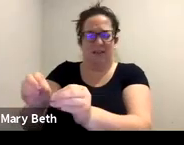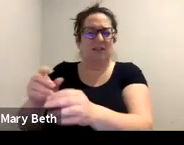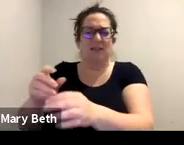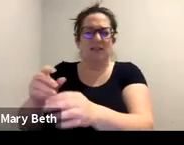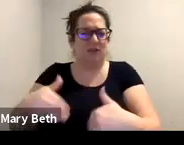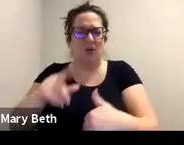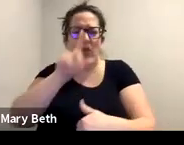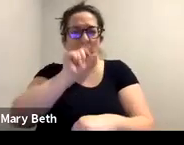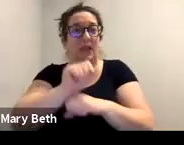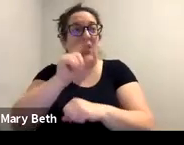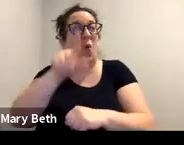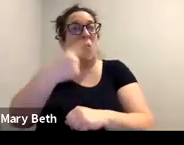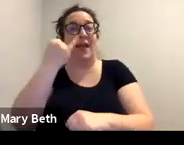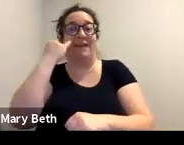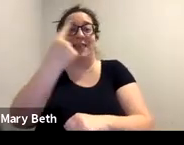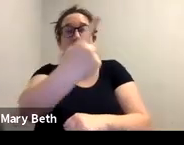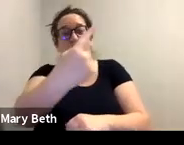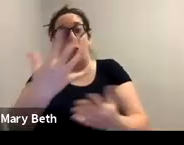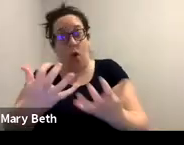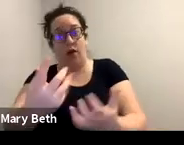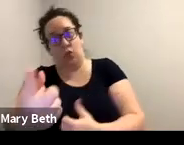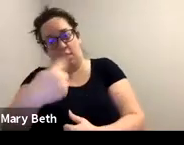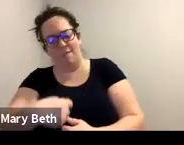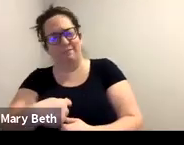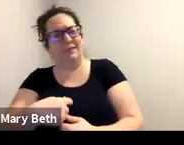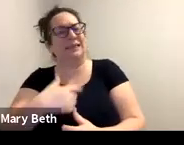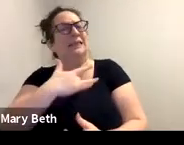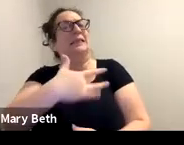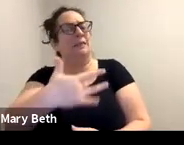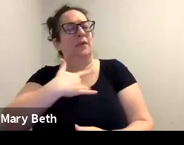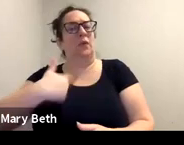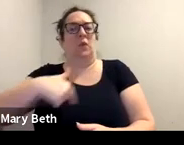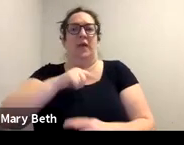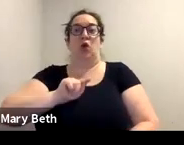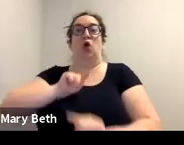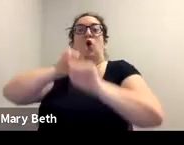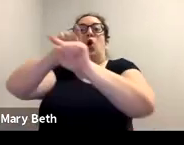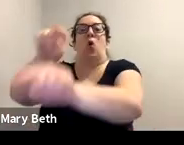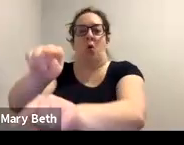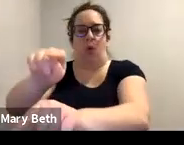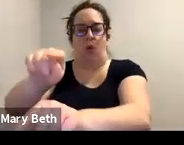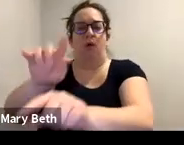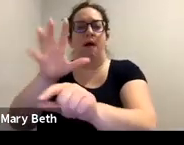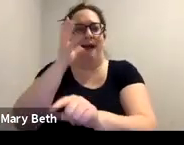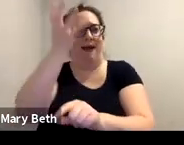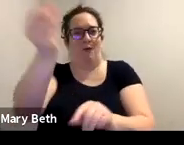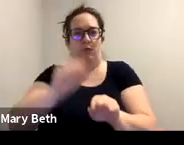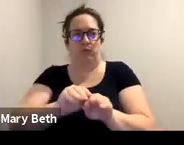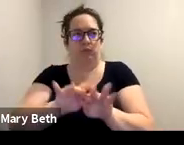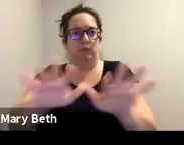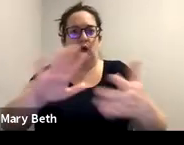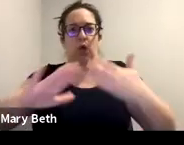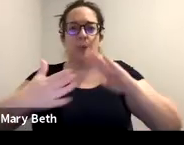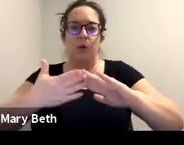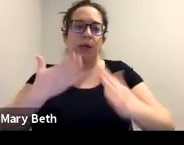wanted to come to the office, most of the time we were trying to meet with clients out in the community, uh, in their, uh, in the office of their